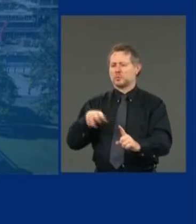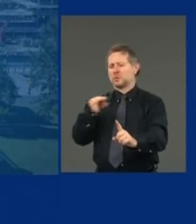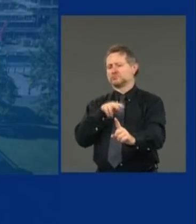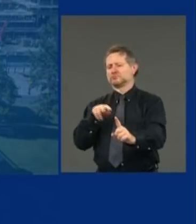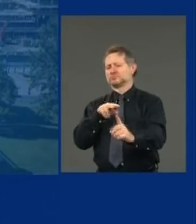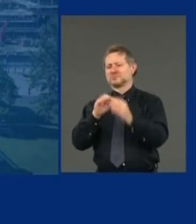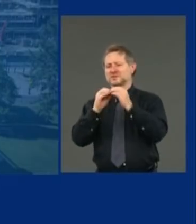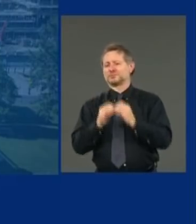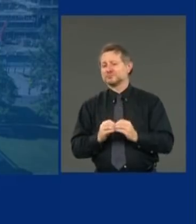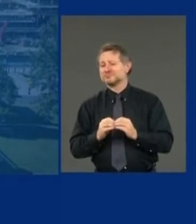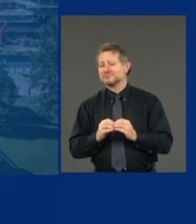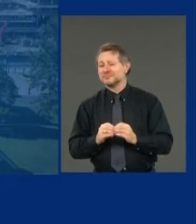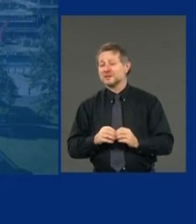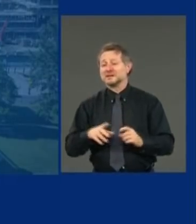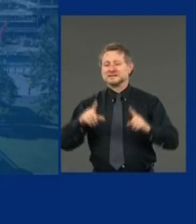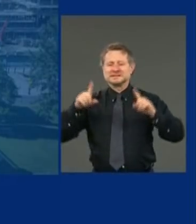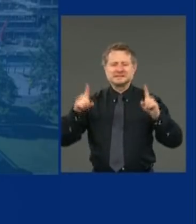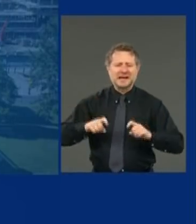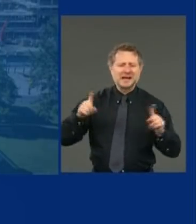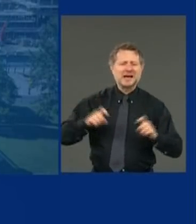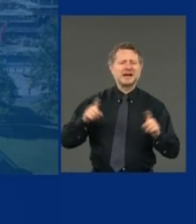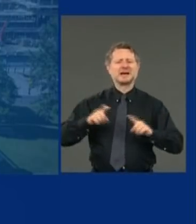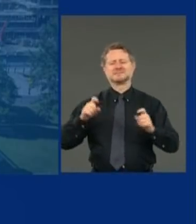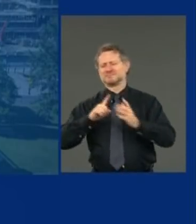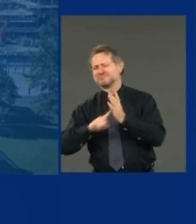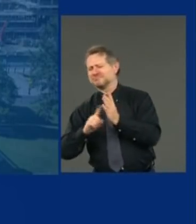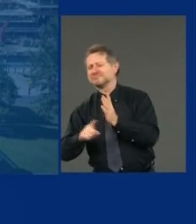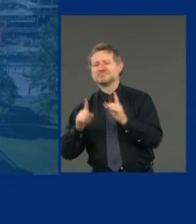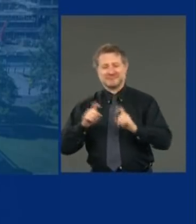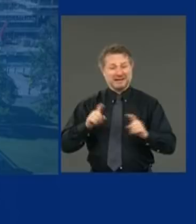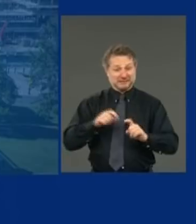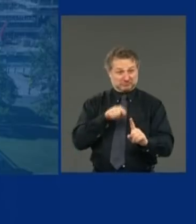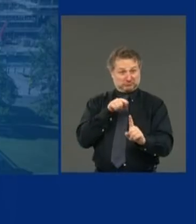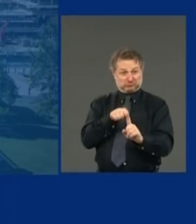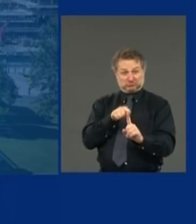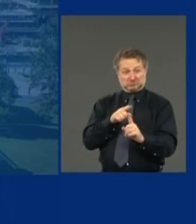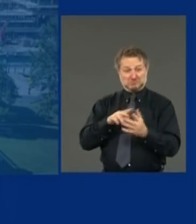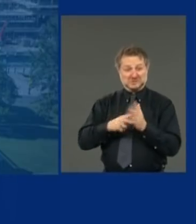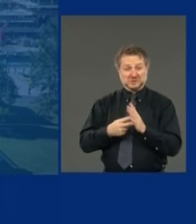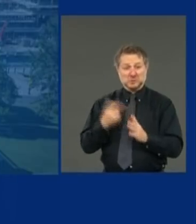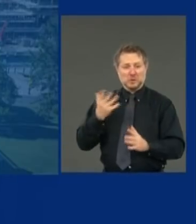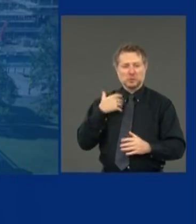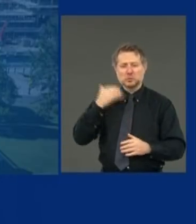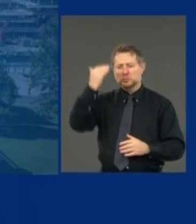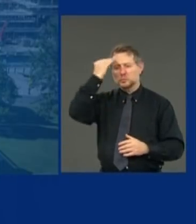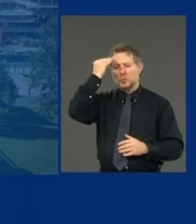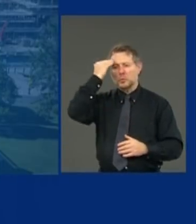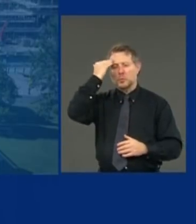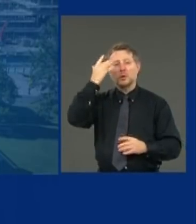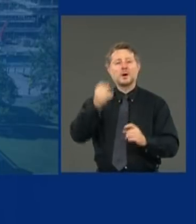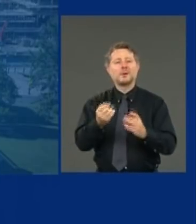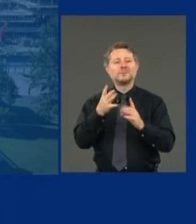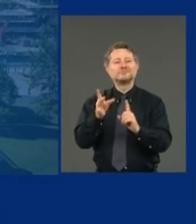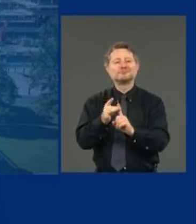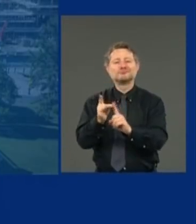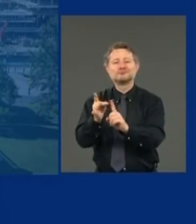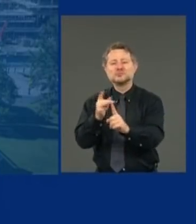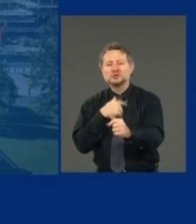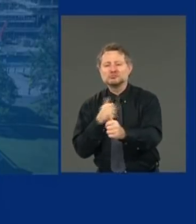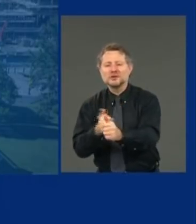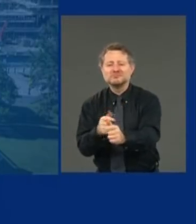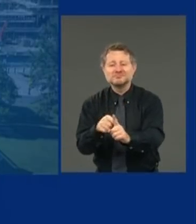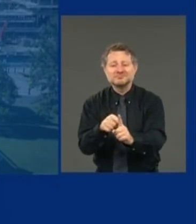Continue to test so you can, you have an idea of the growth of the virus. Trace those